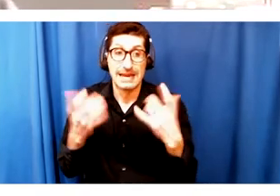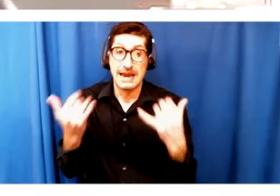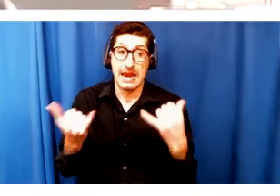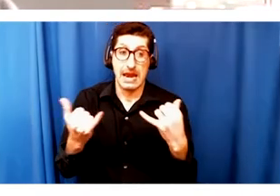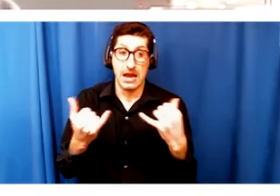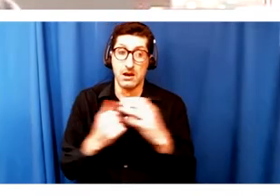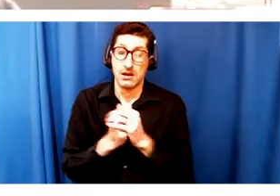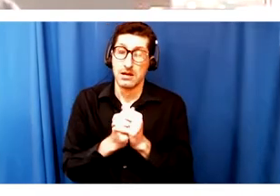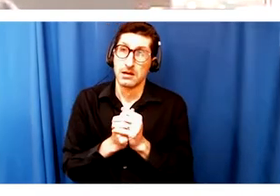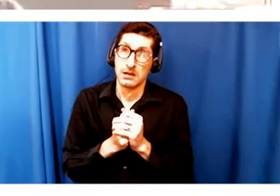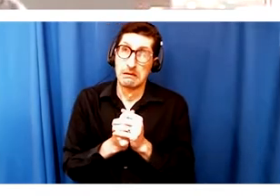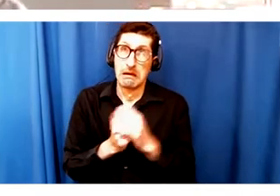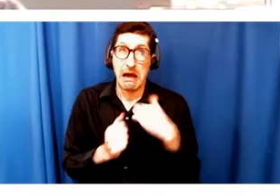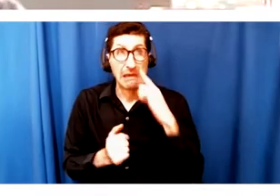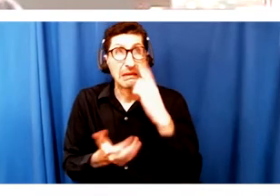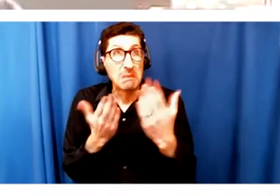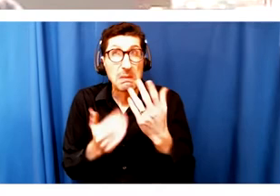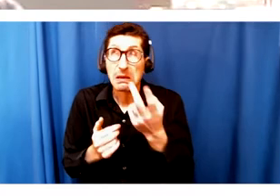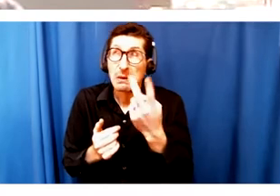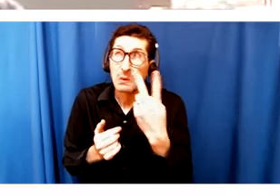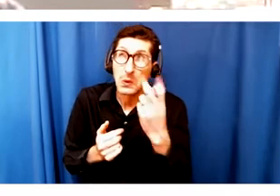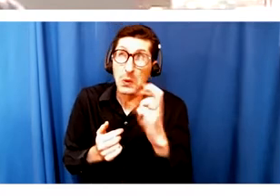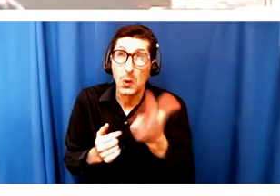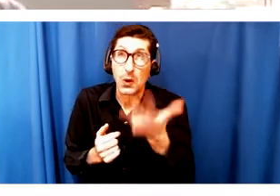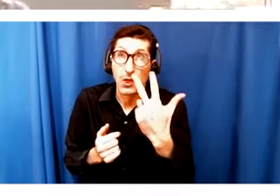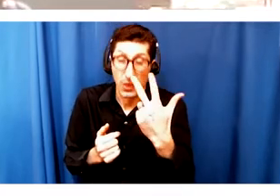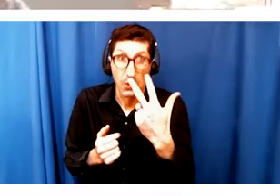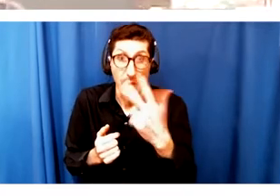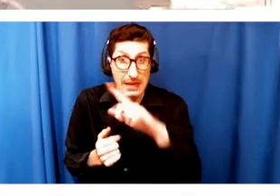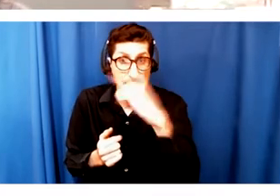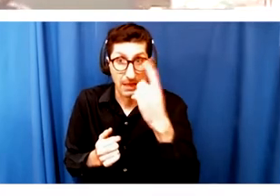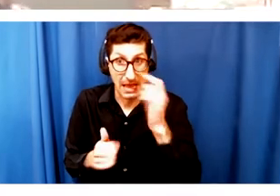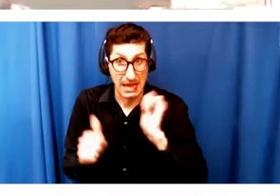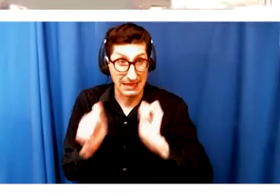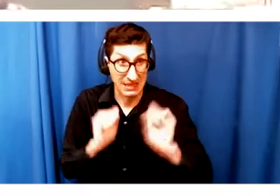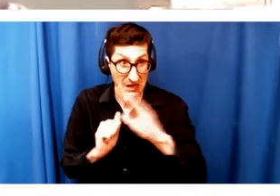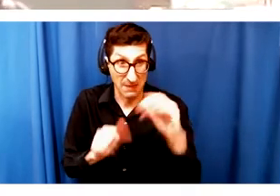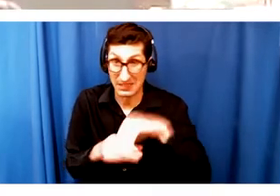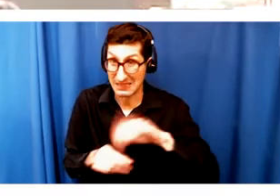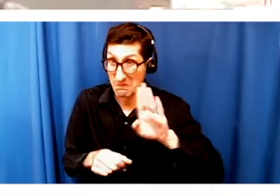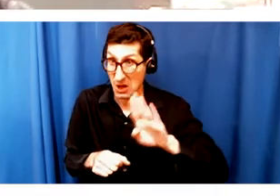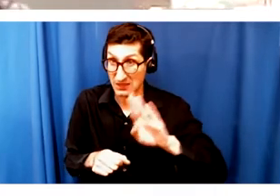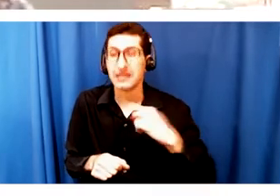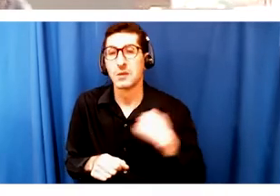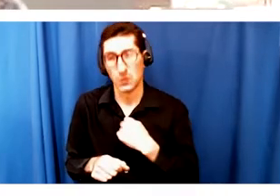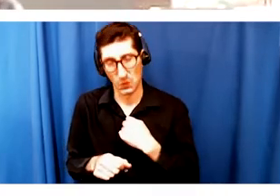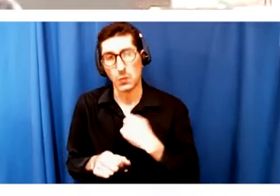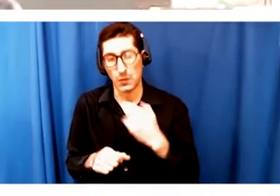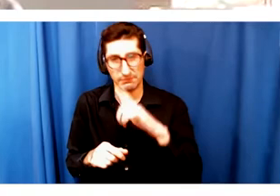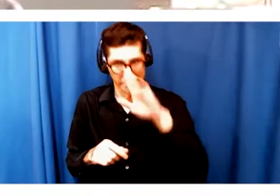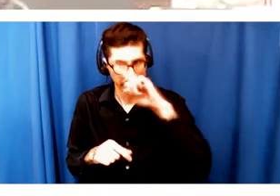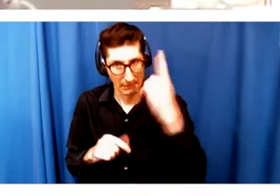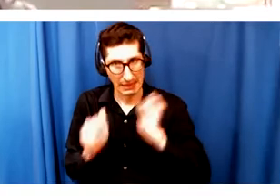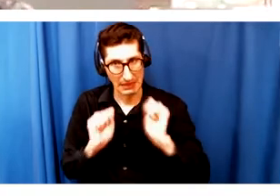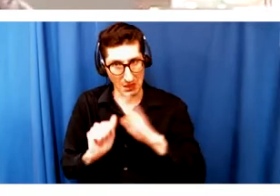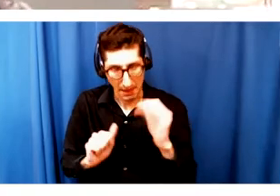of maybe two or three Black theater companies in Boston, like run by and producing that work. So how